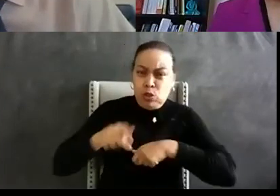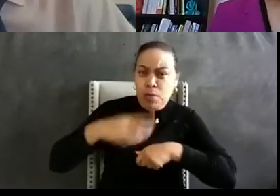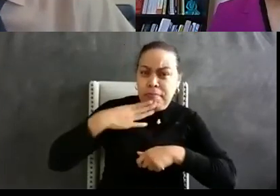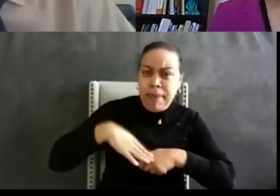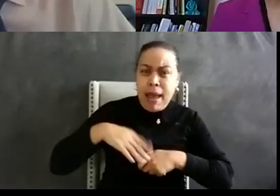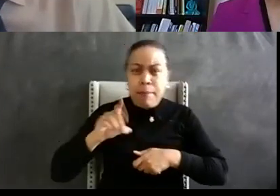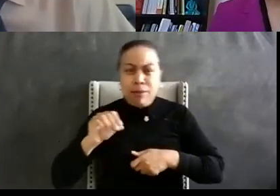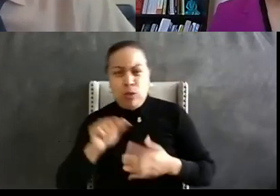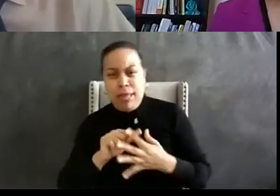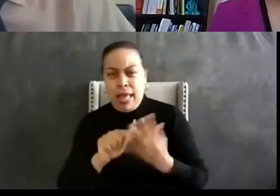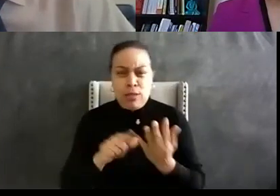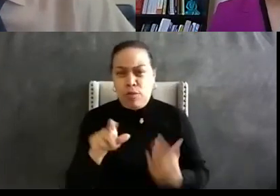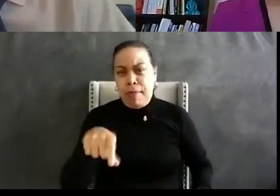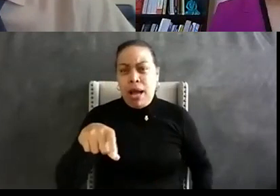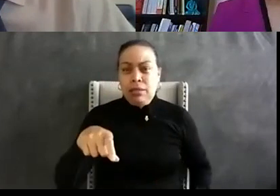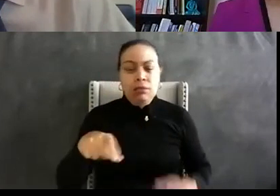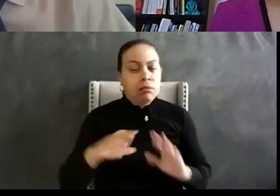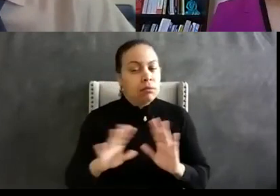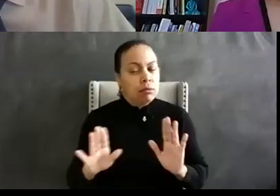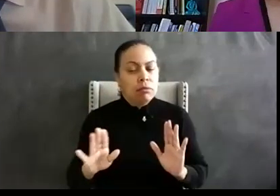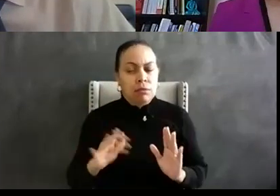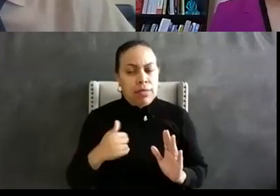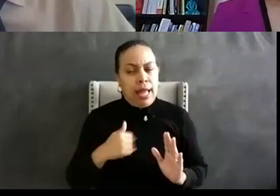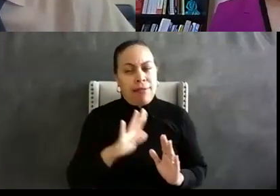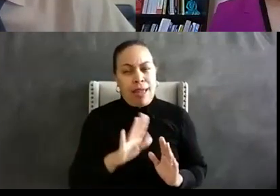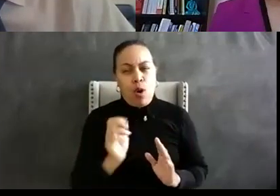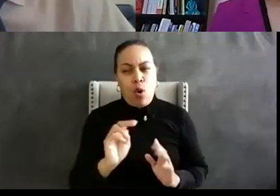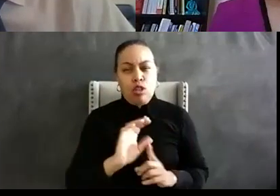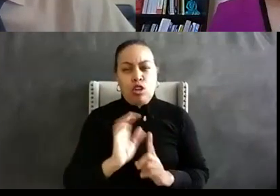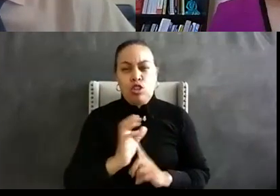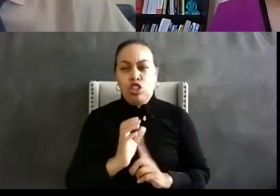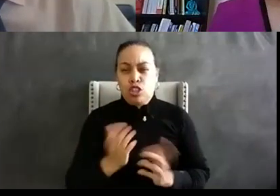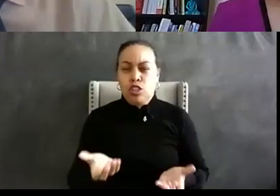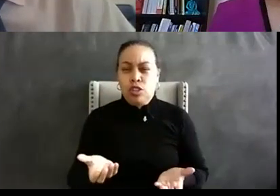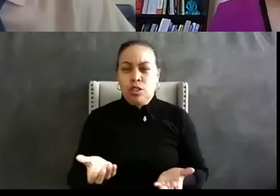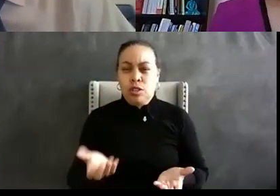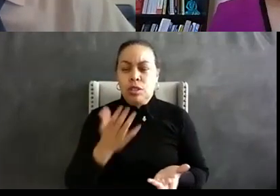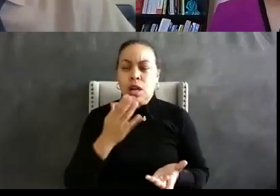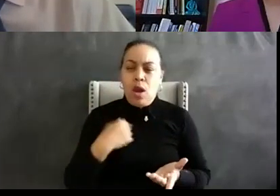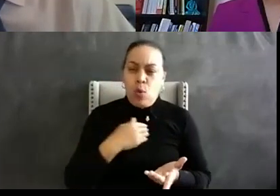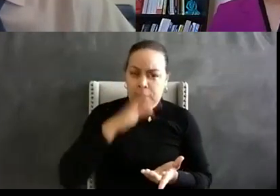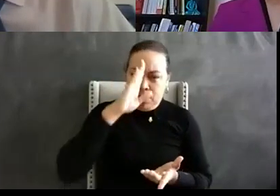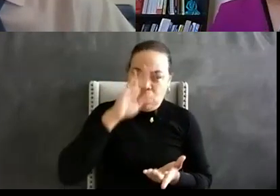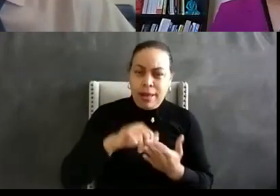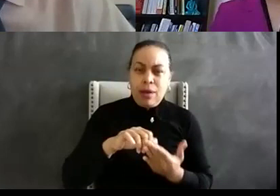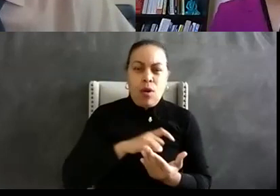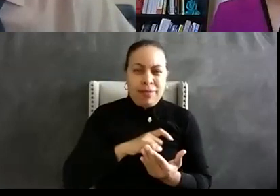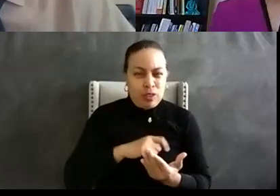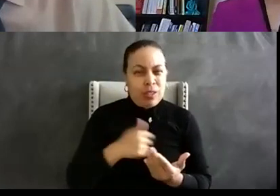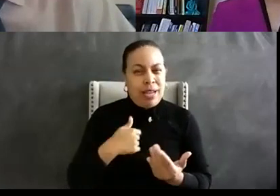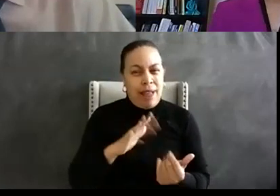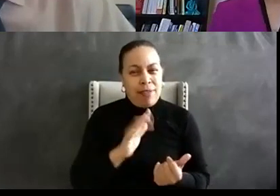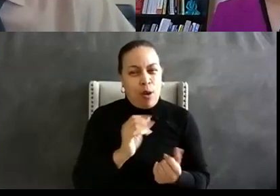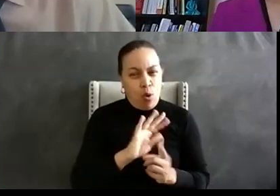to do this we also have an opportunity for the police officers to acknowledge and be